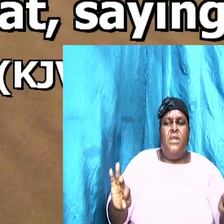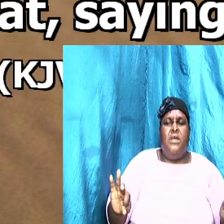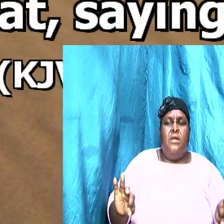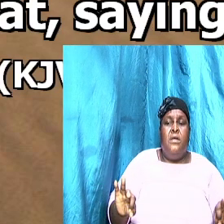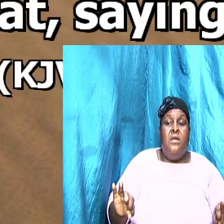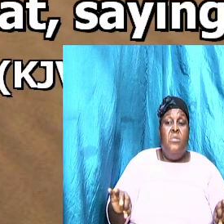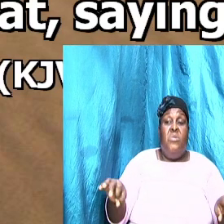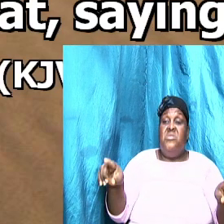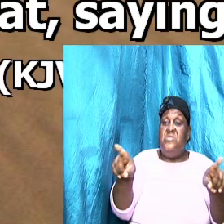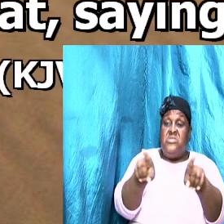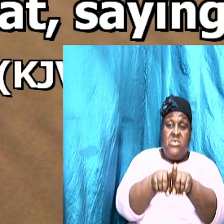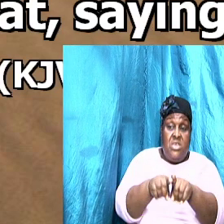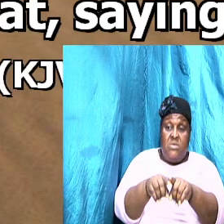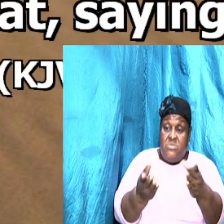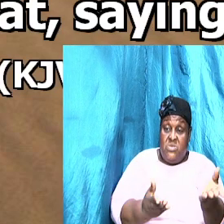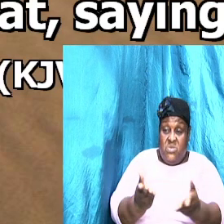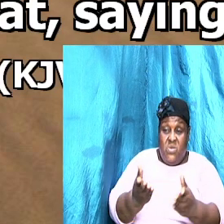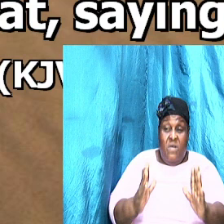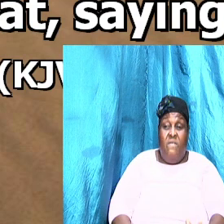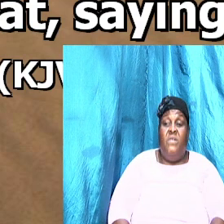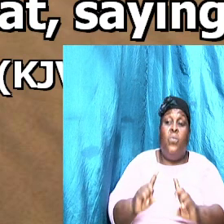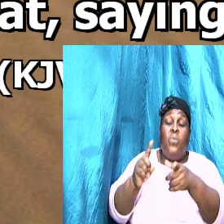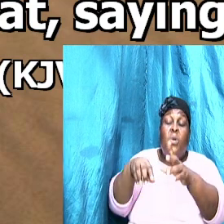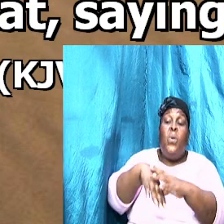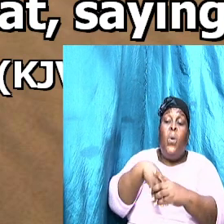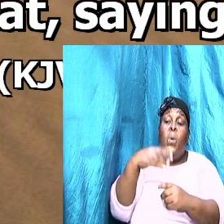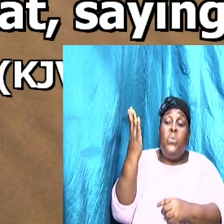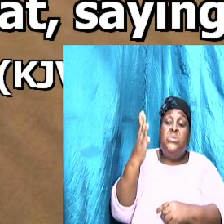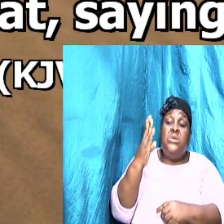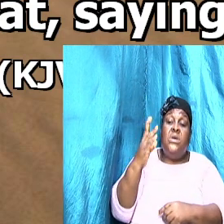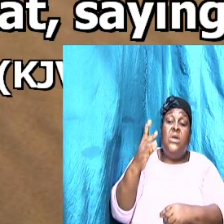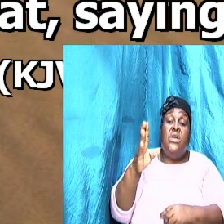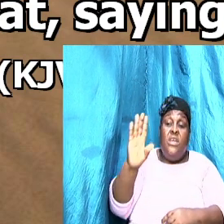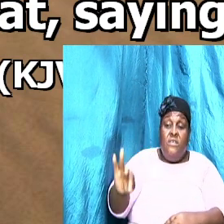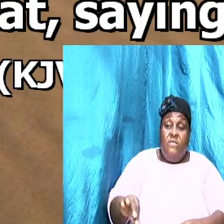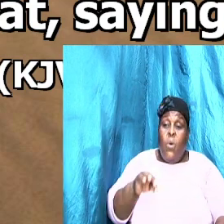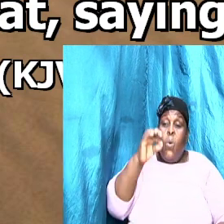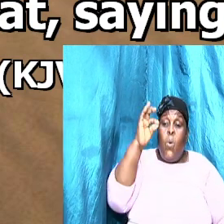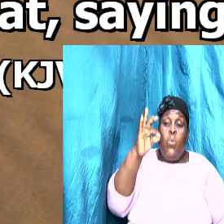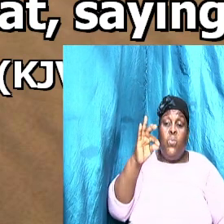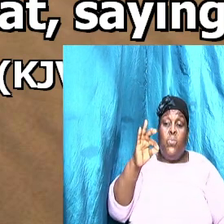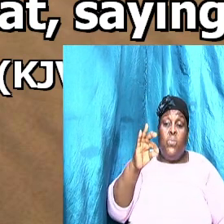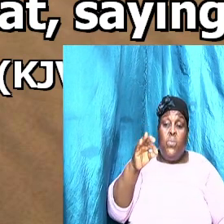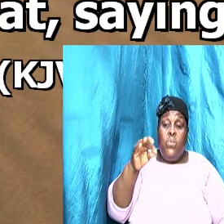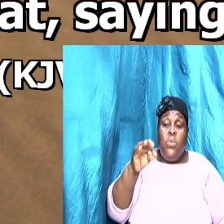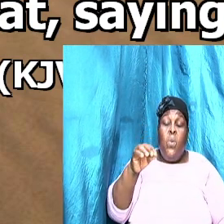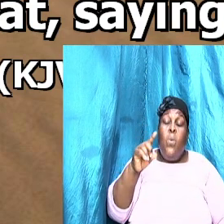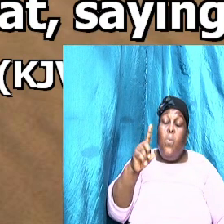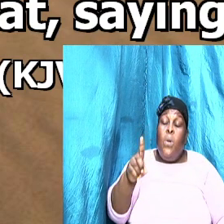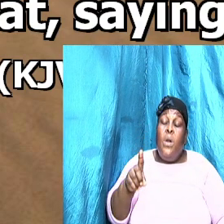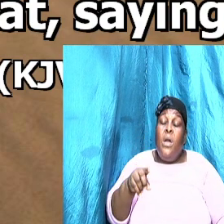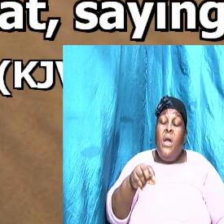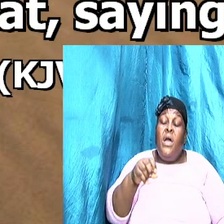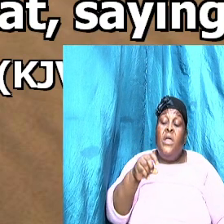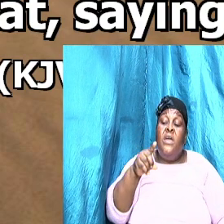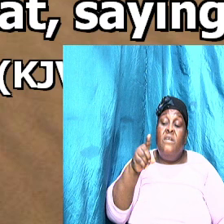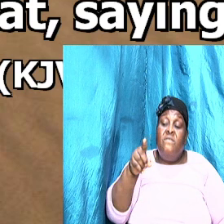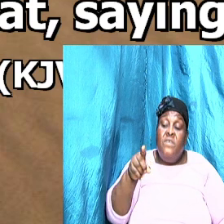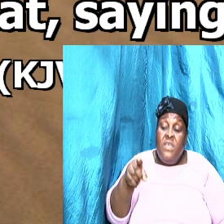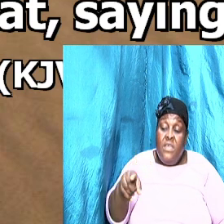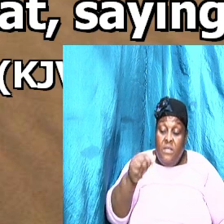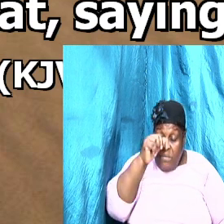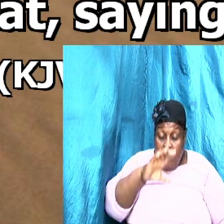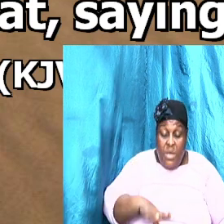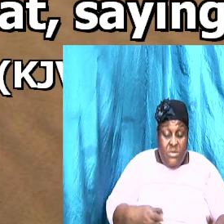same servant went out and found one of his fellow servants which owed him